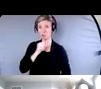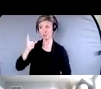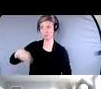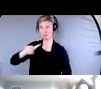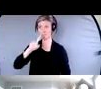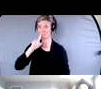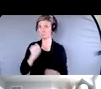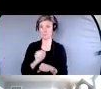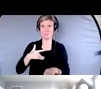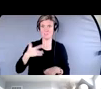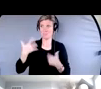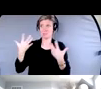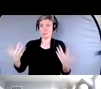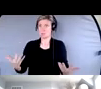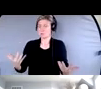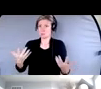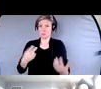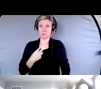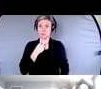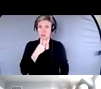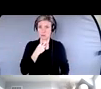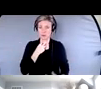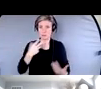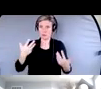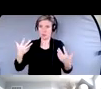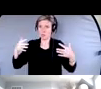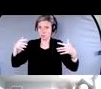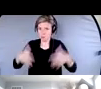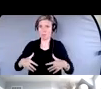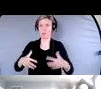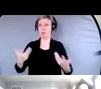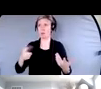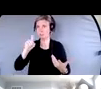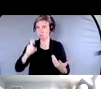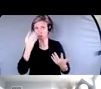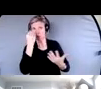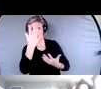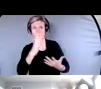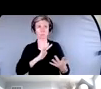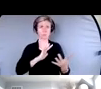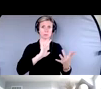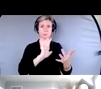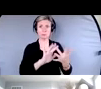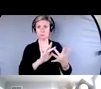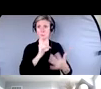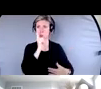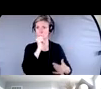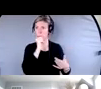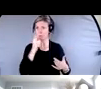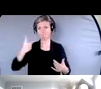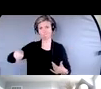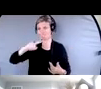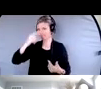talk to. They don't know who to reach out to or tell about their situation. And that's kind of concerning because when, you know,